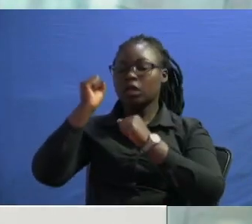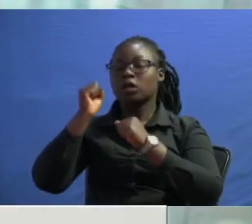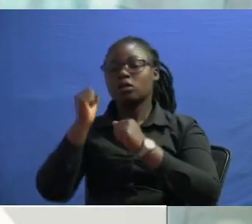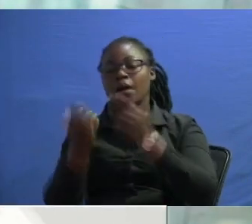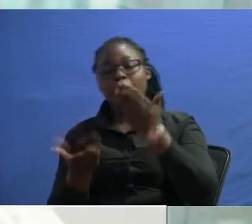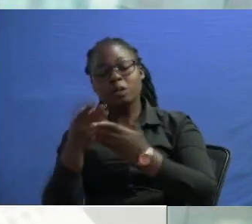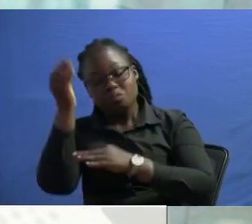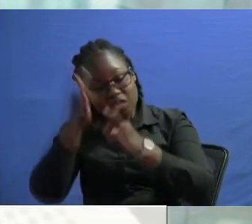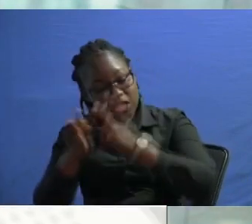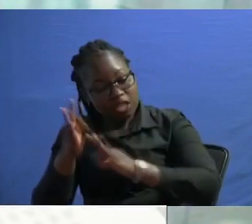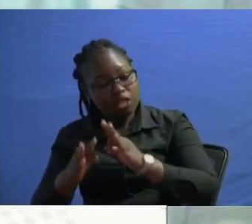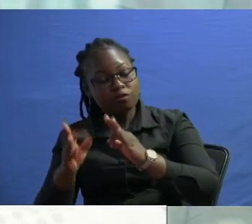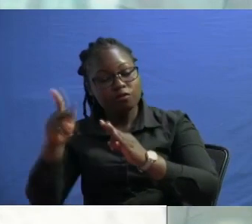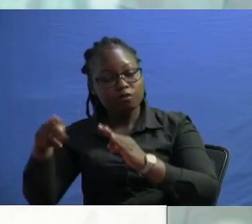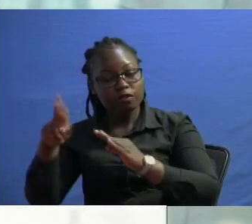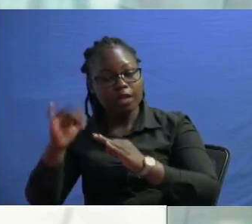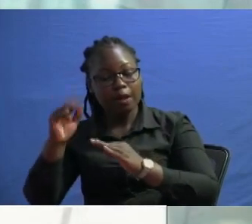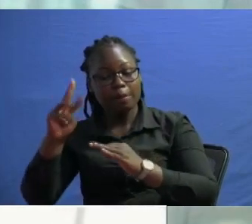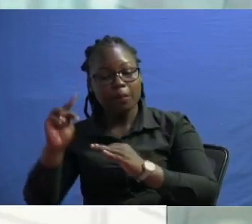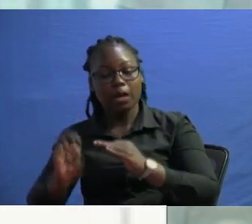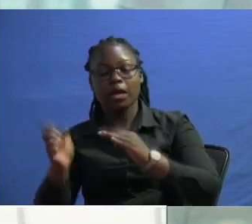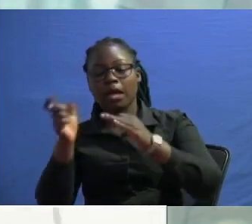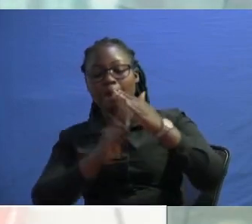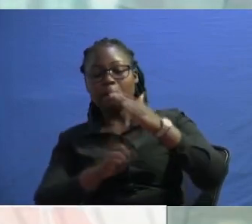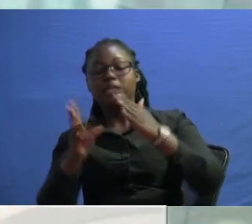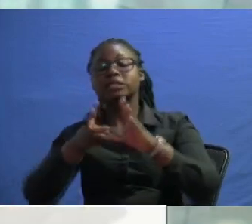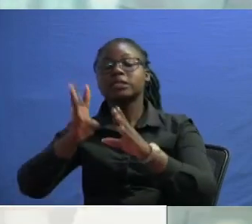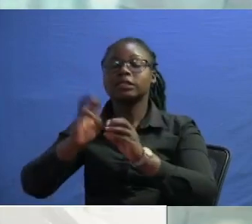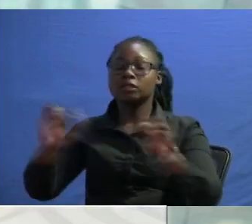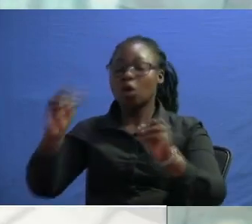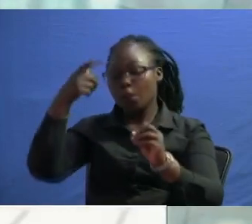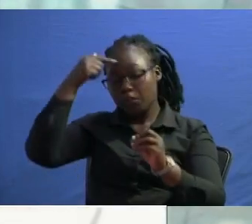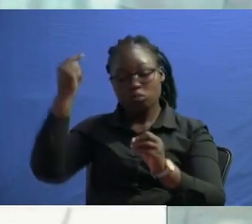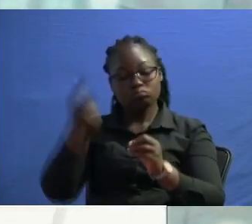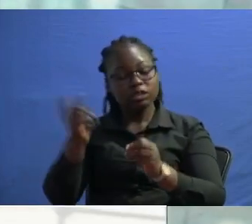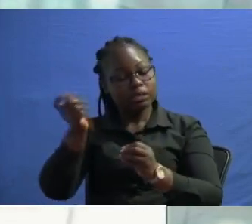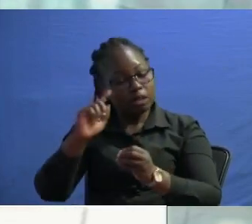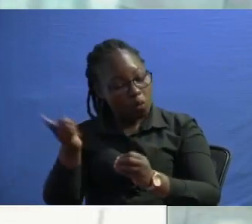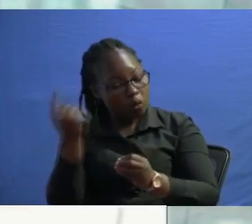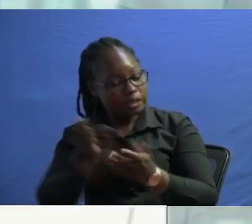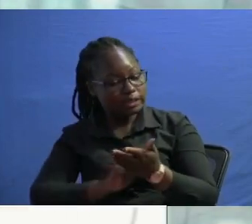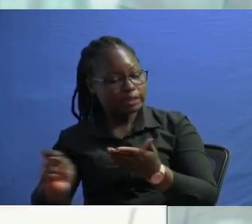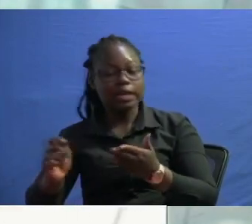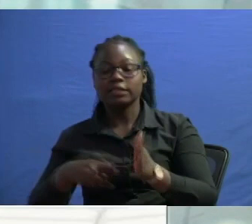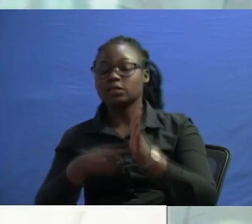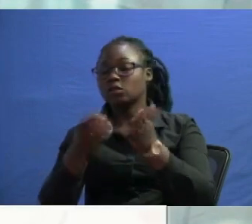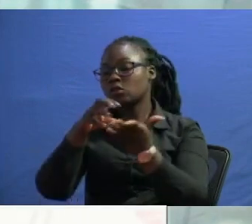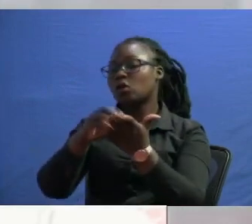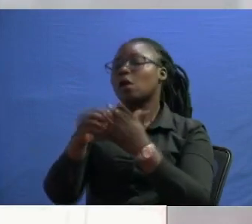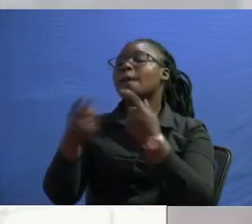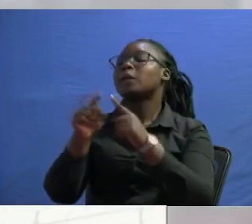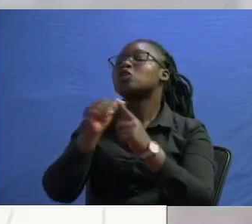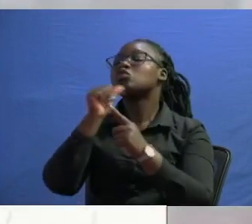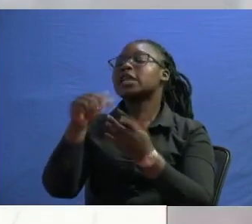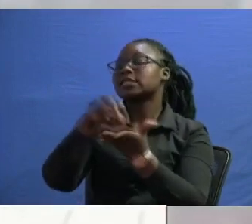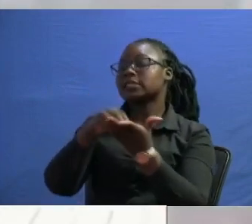the prime minister has resigned because the prime minister only signed the contract as a representative of the state and not as the